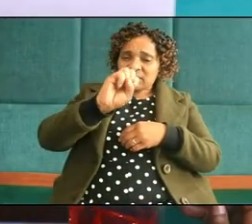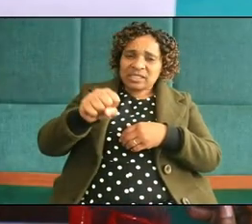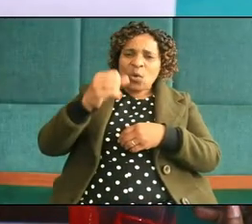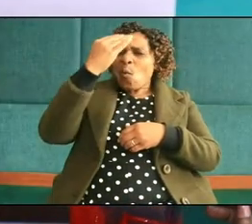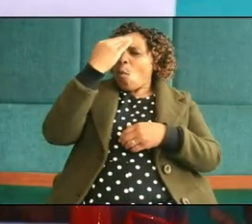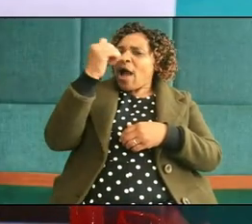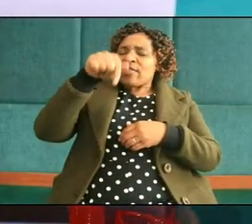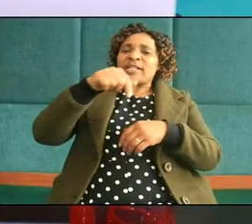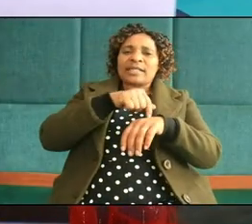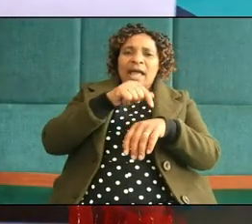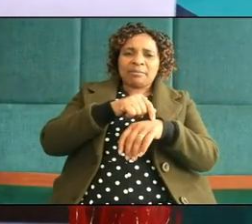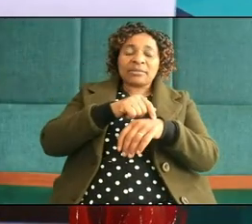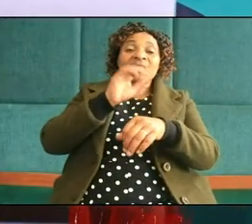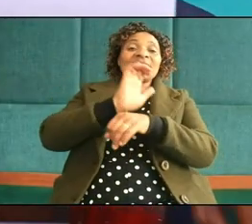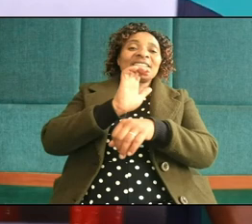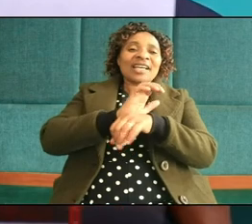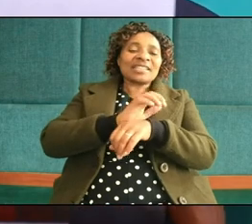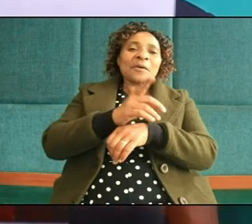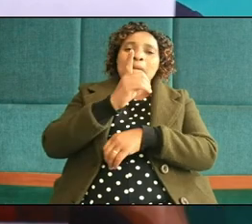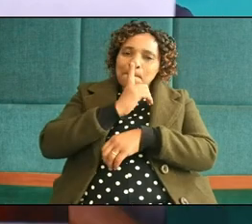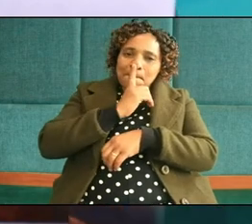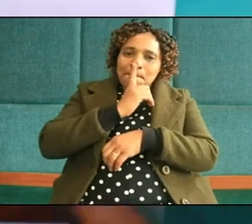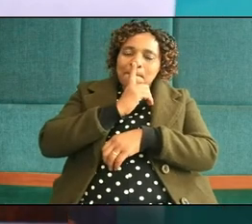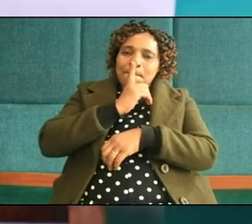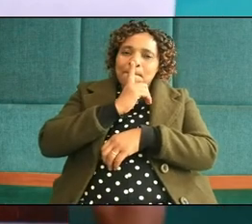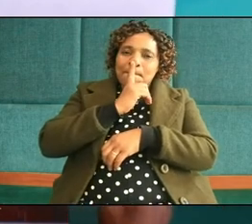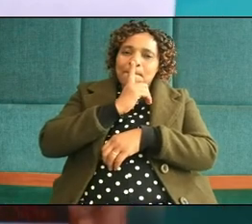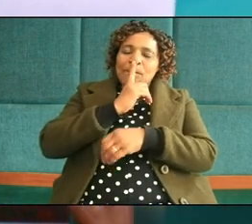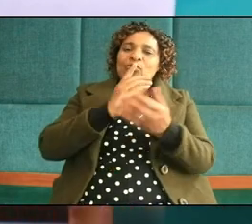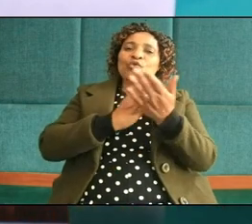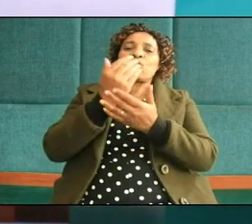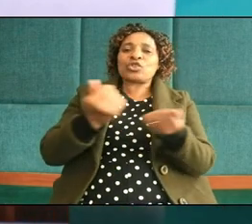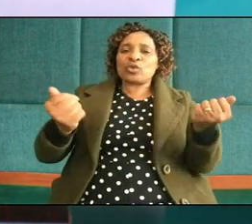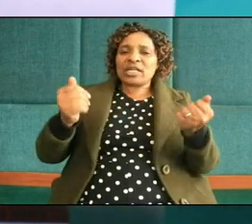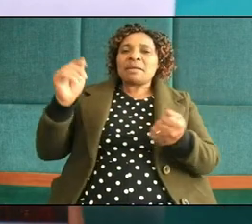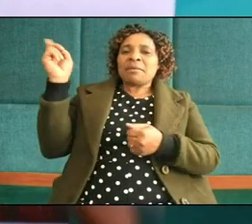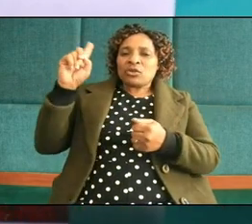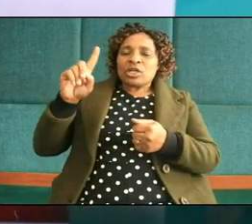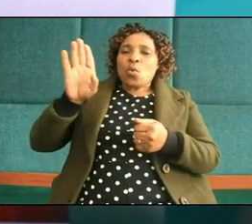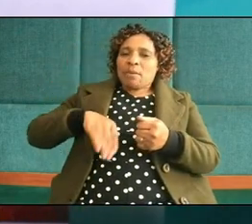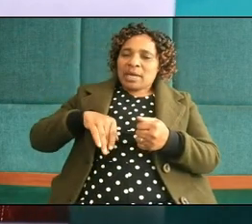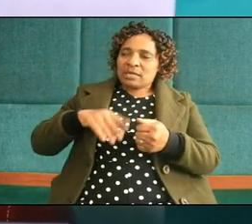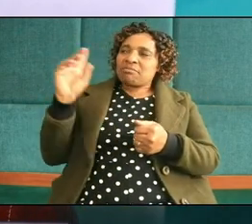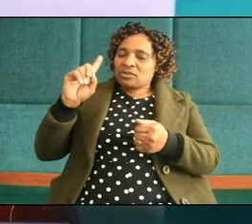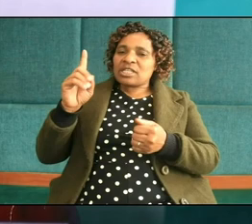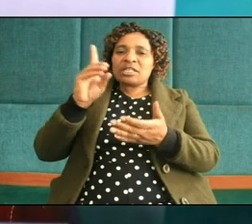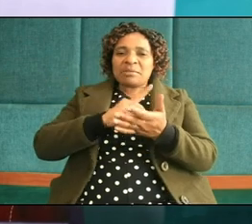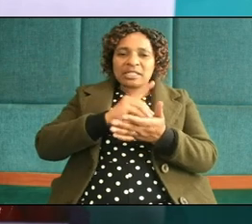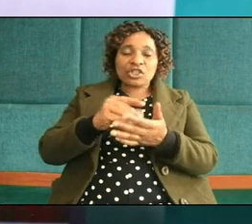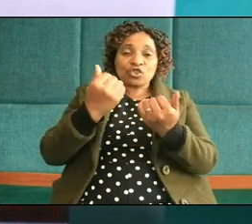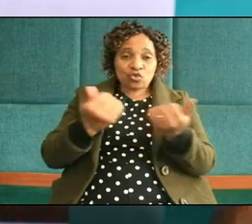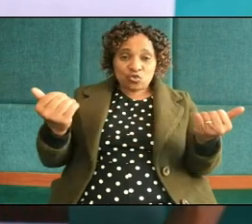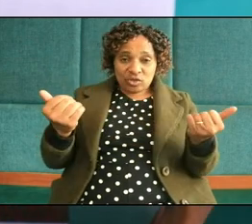the church has decided through children ministry women ministry department children also are